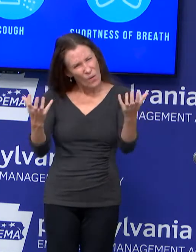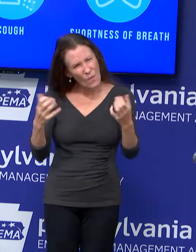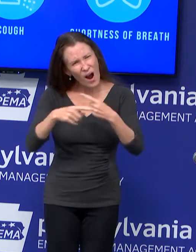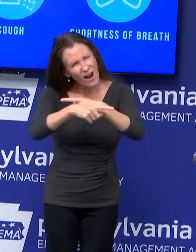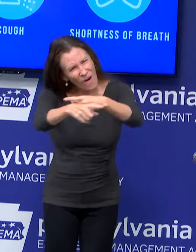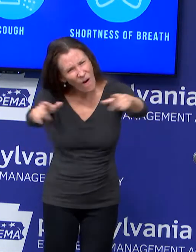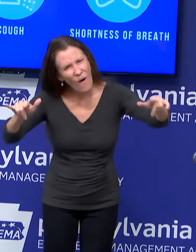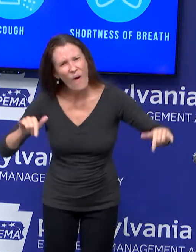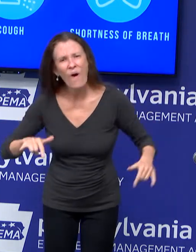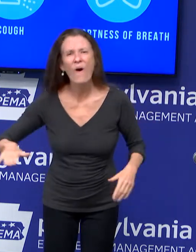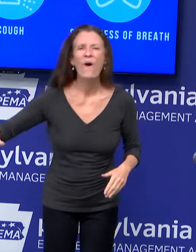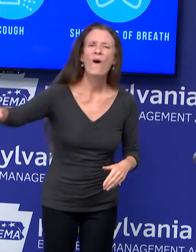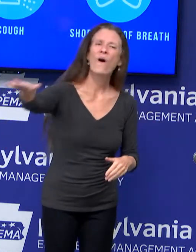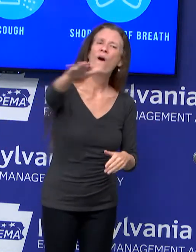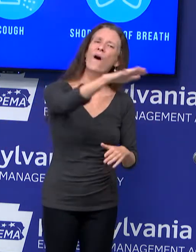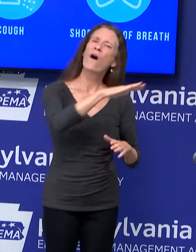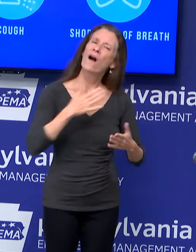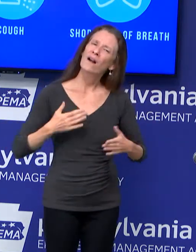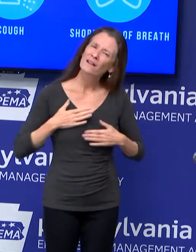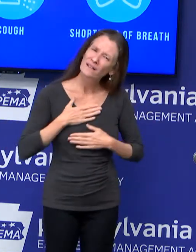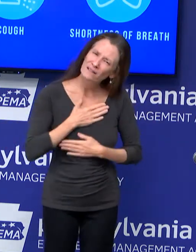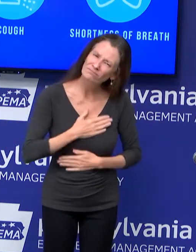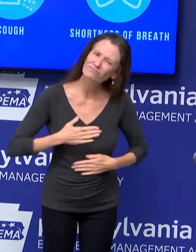stop the spread of this virus.